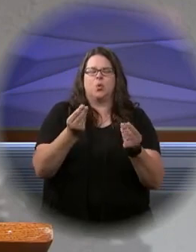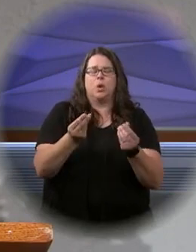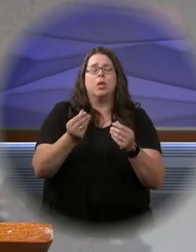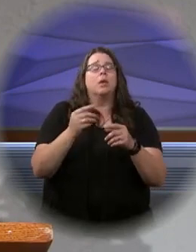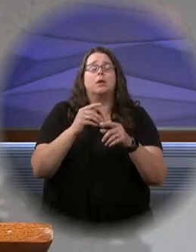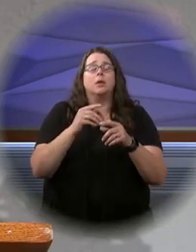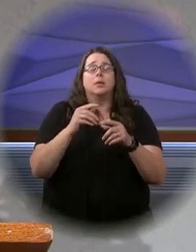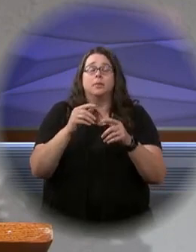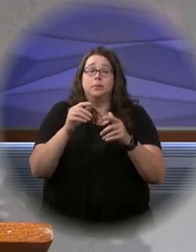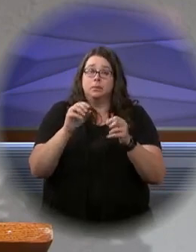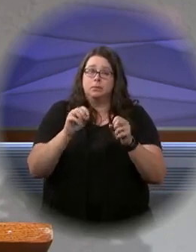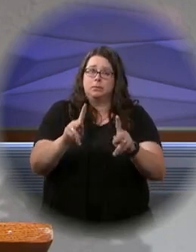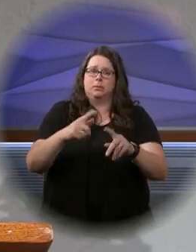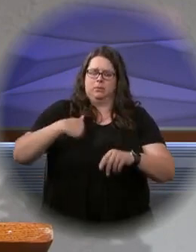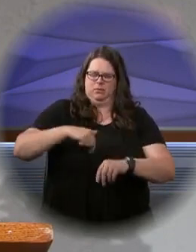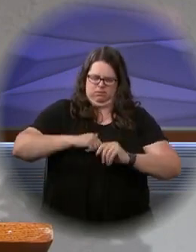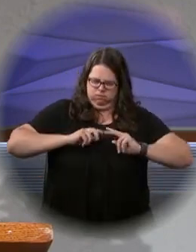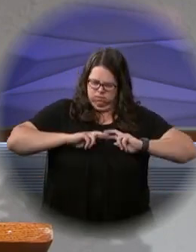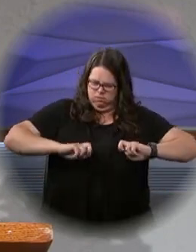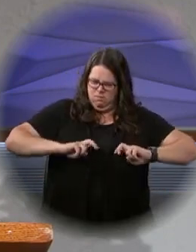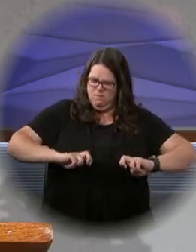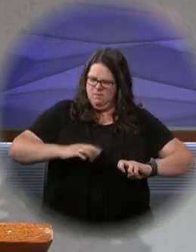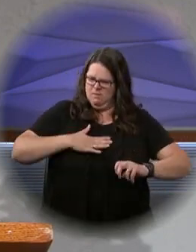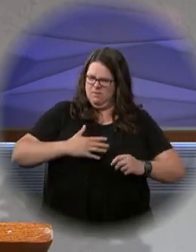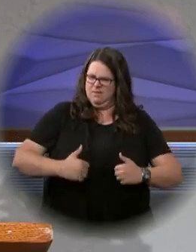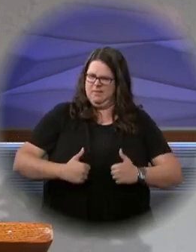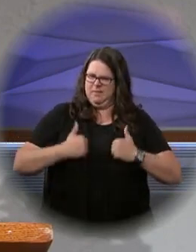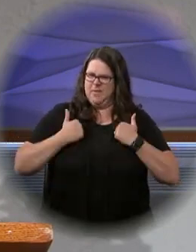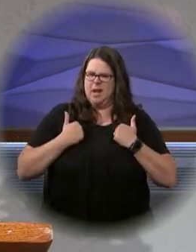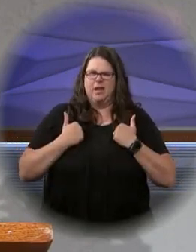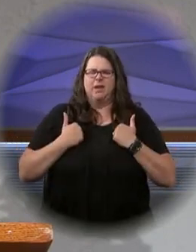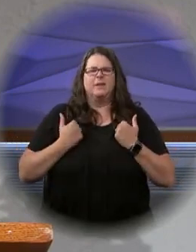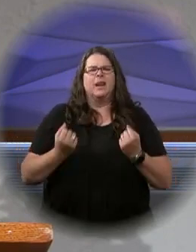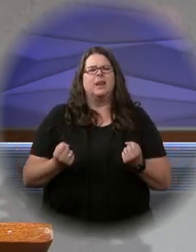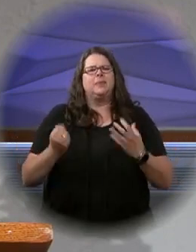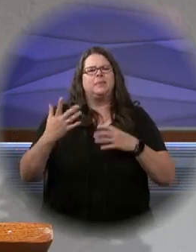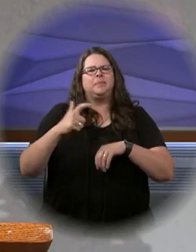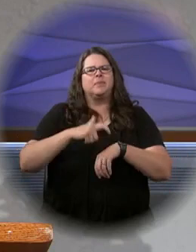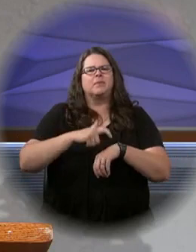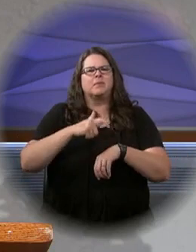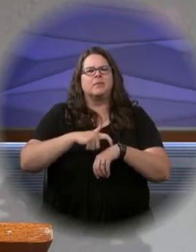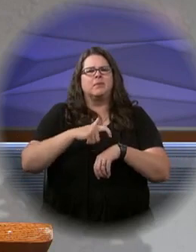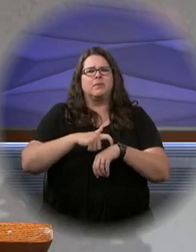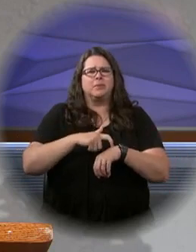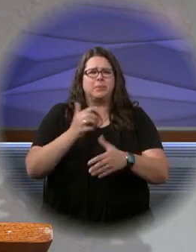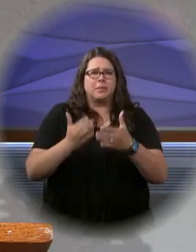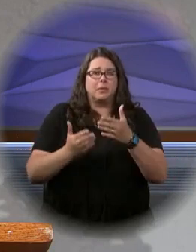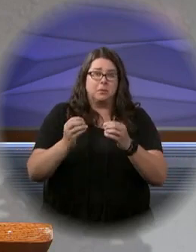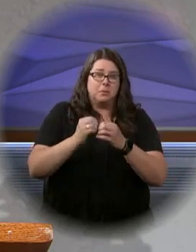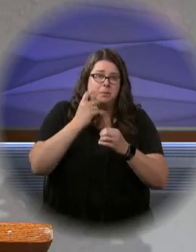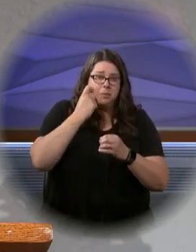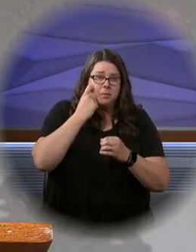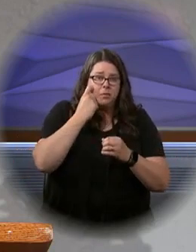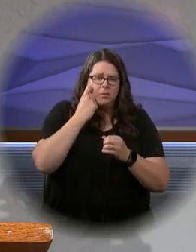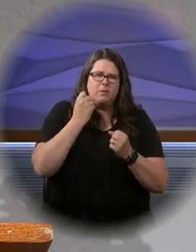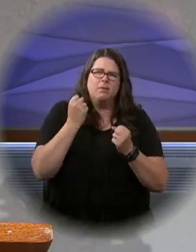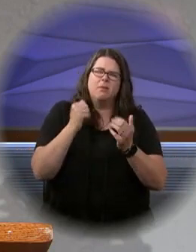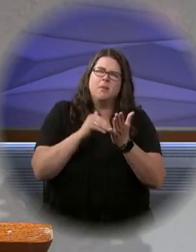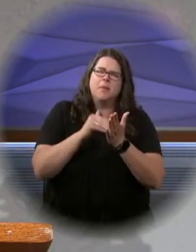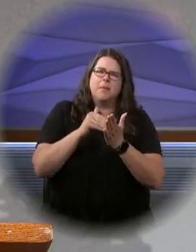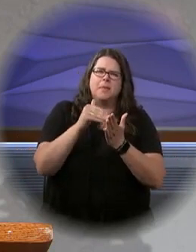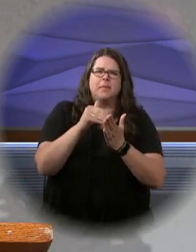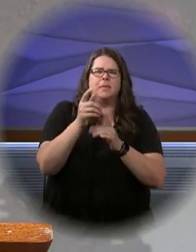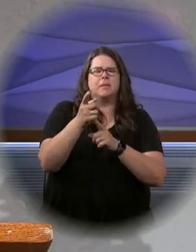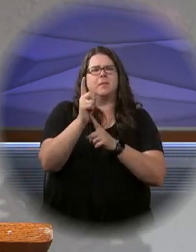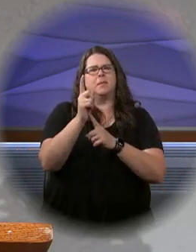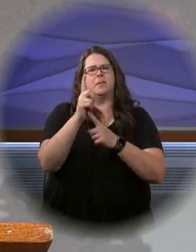perhaps an opportunity for us to think about in our own lives, how many times and perhaps more recently have we had those